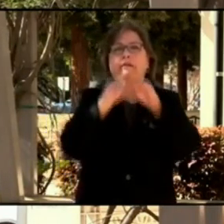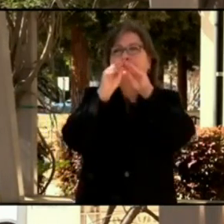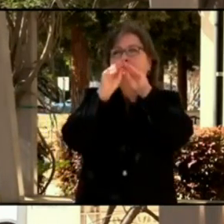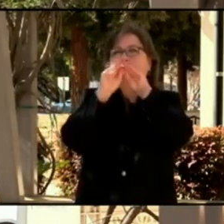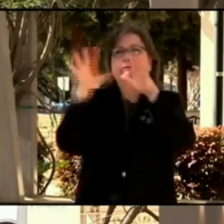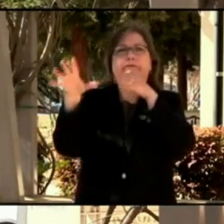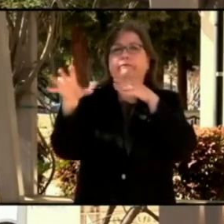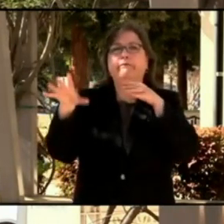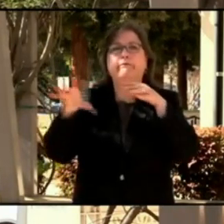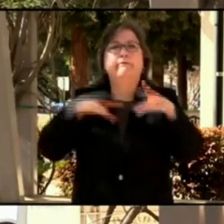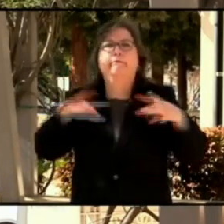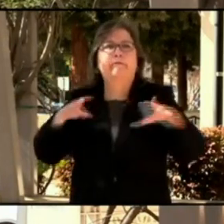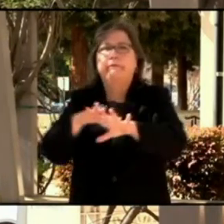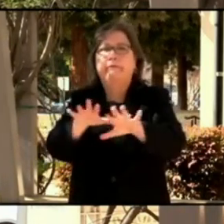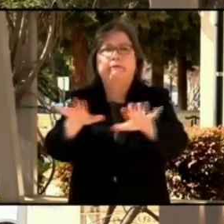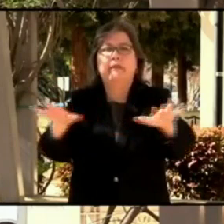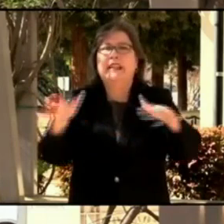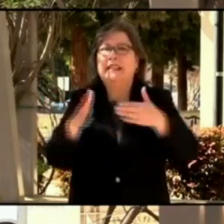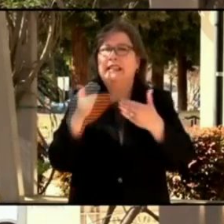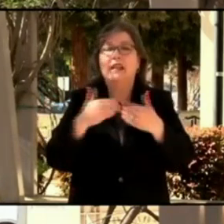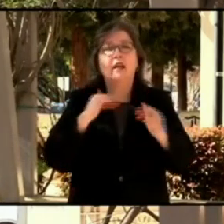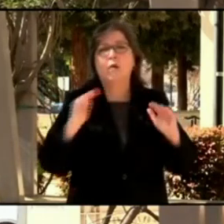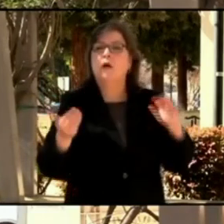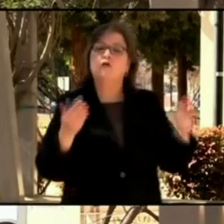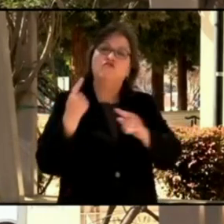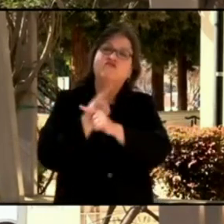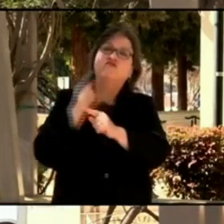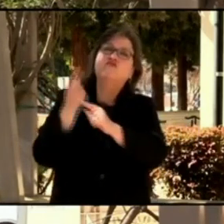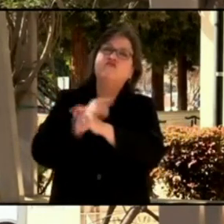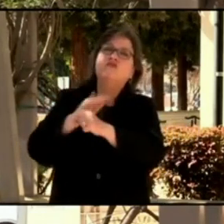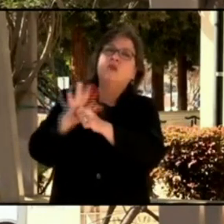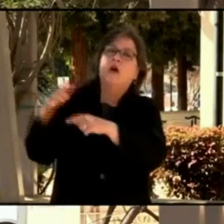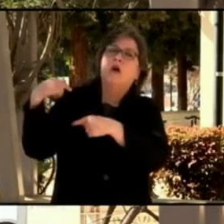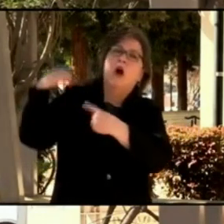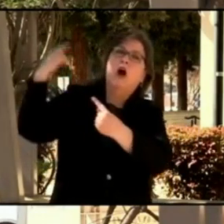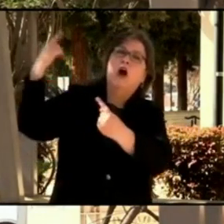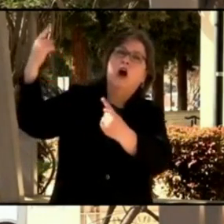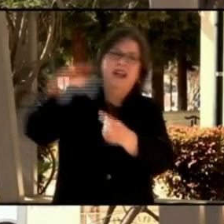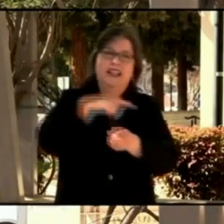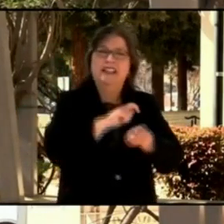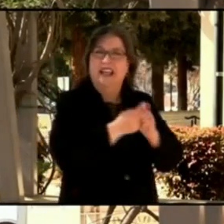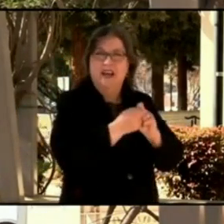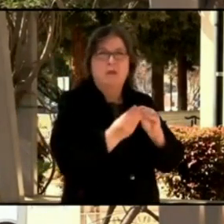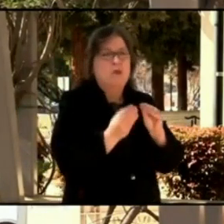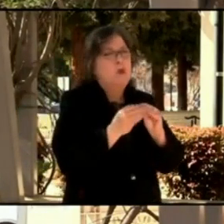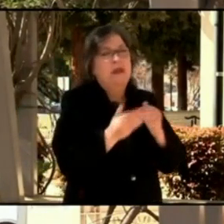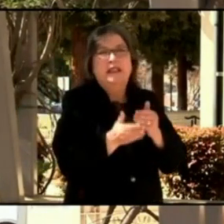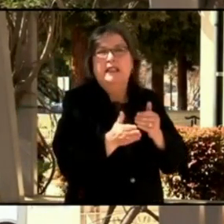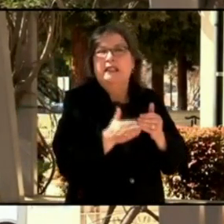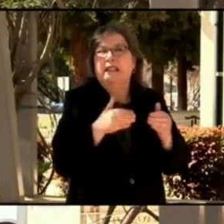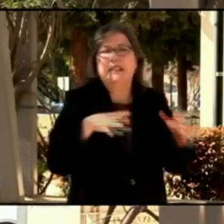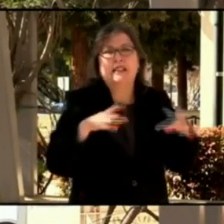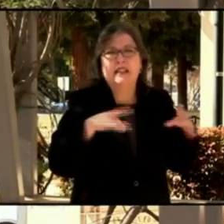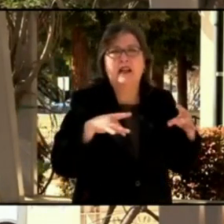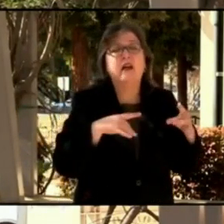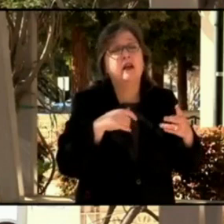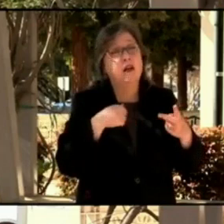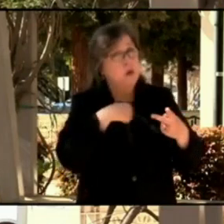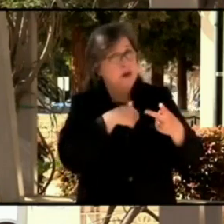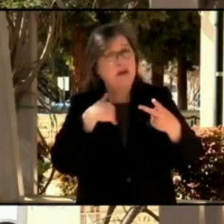-2 virus. We also have had a handful of cases of the South African variant